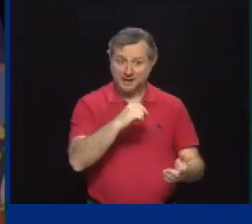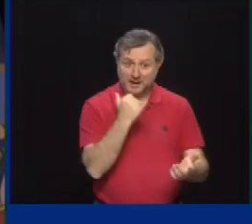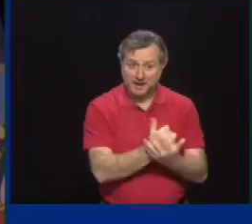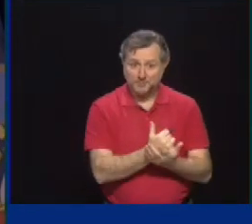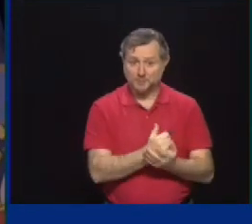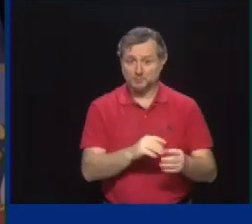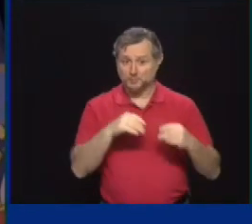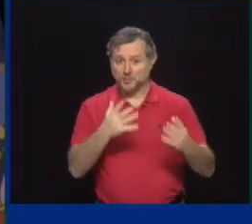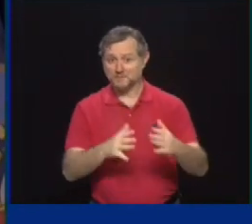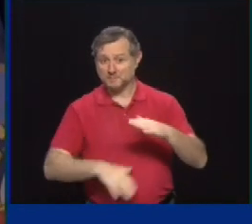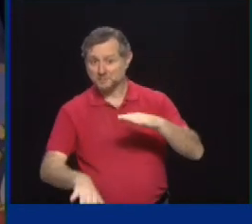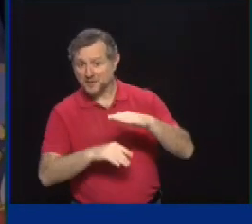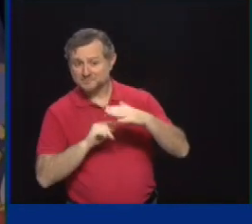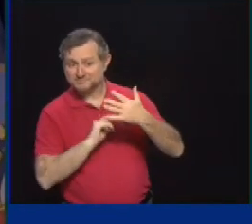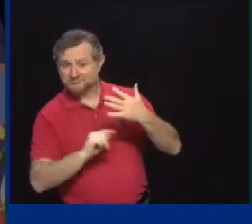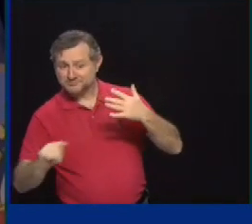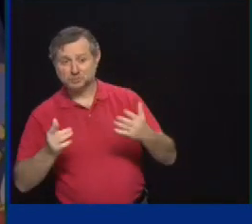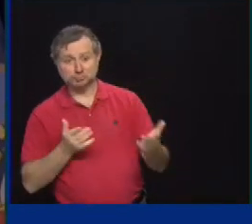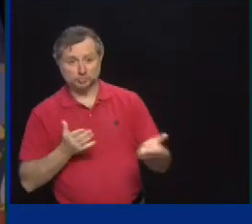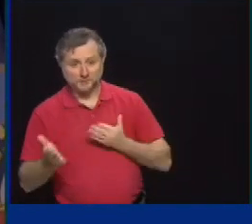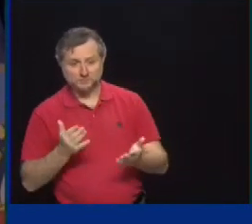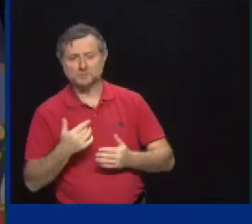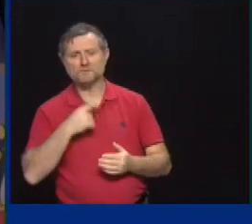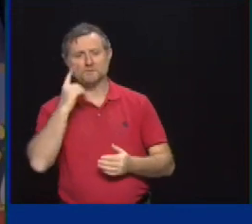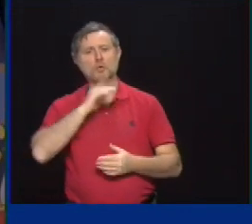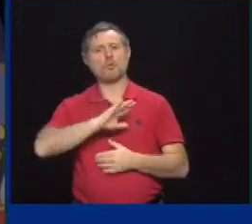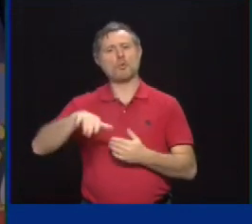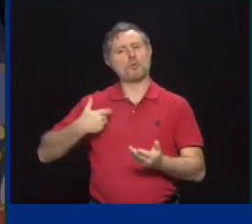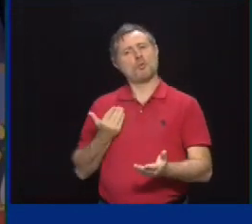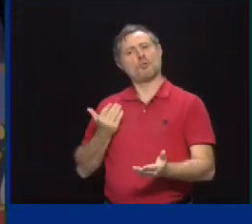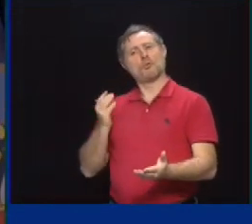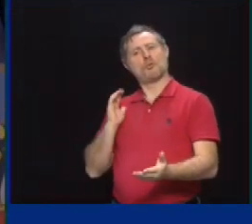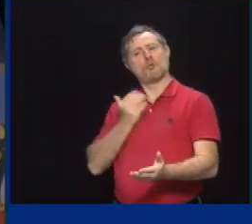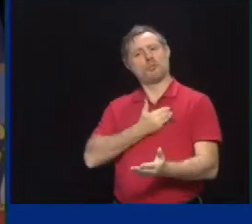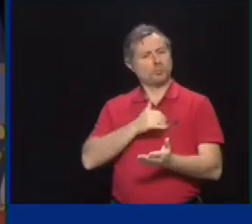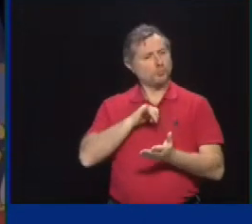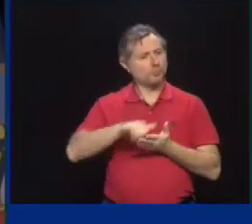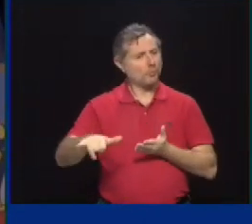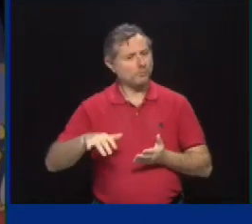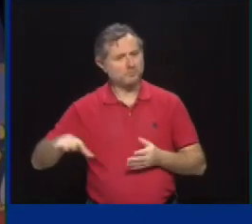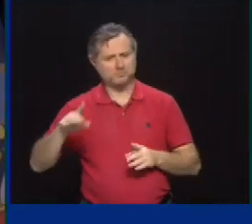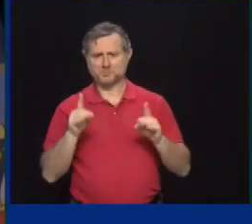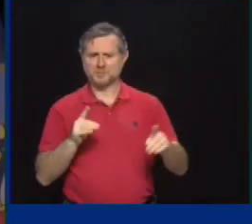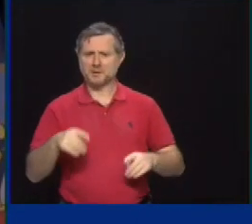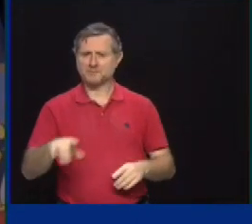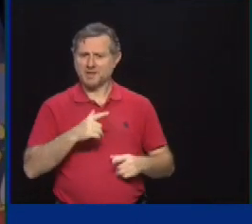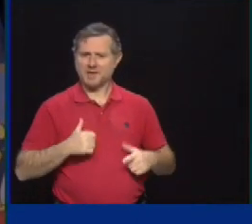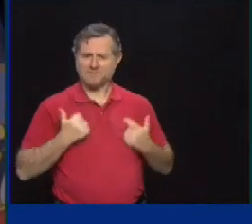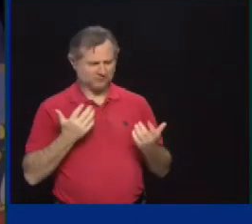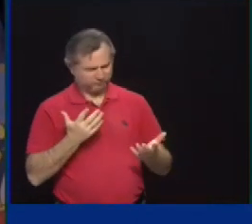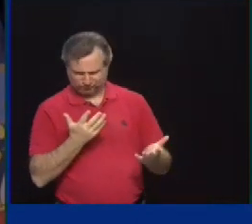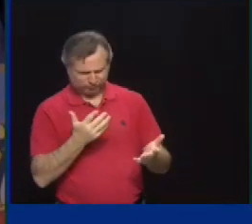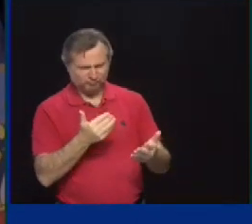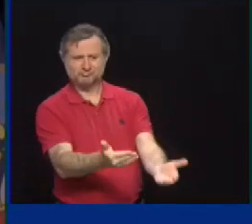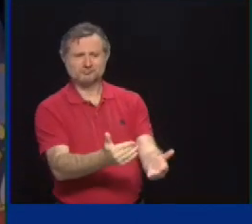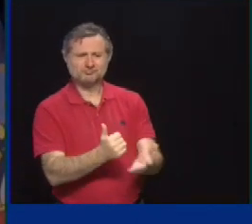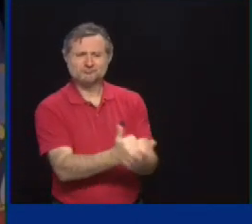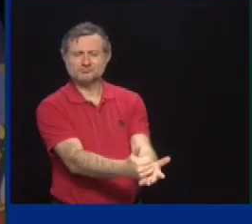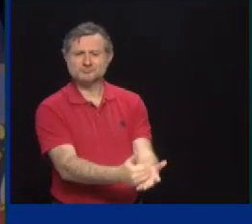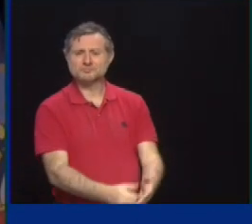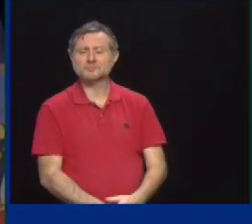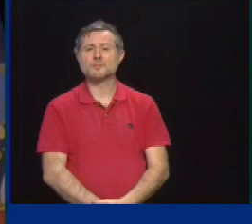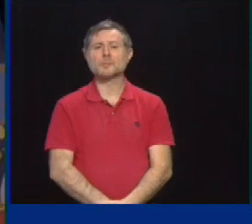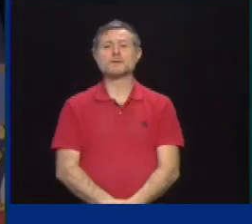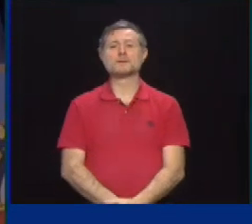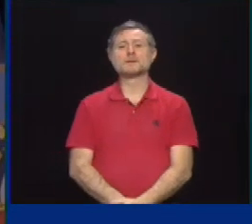that we mutually represent, I will be there to assist. Hey, Governor. So I come with the Buffalo question. The